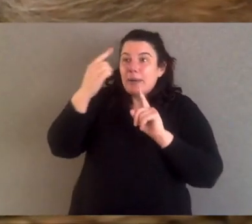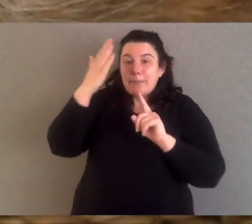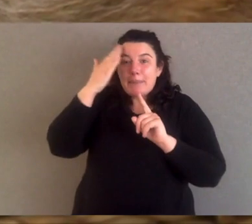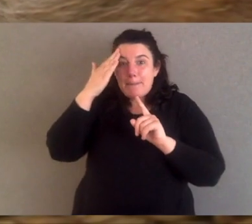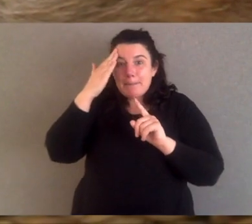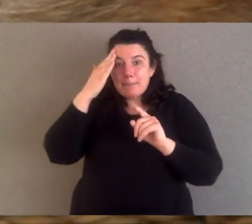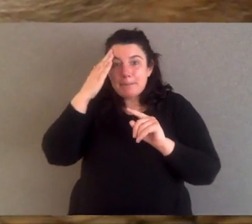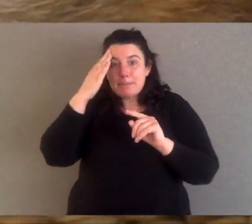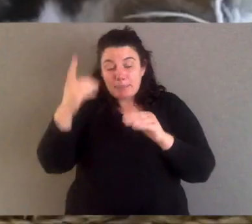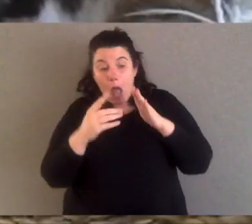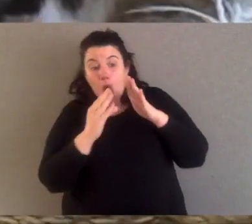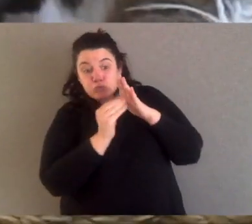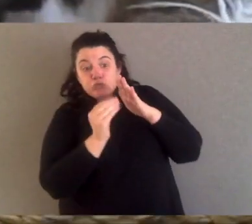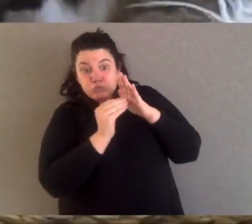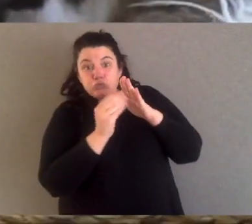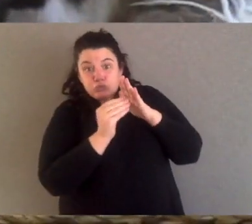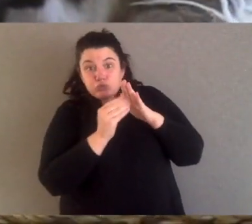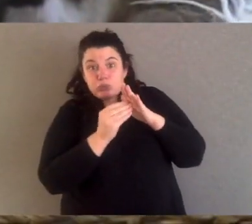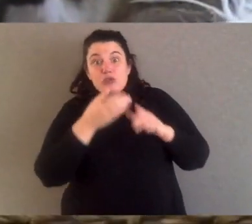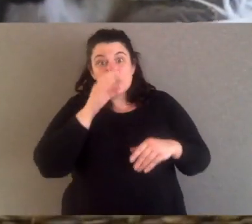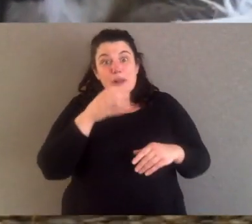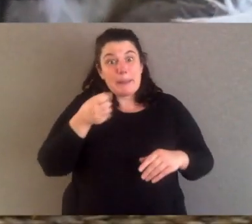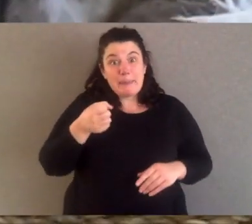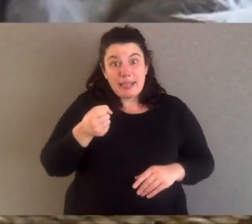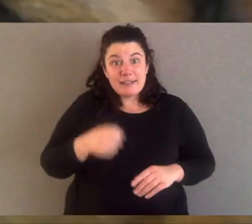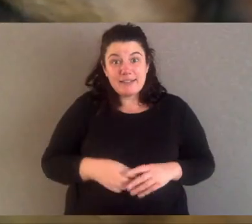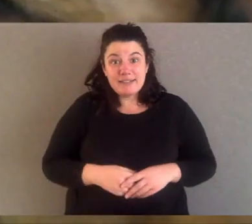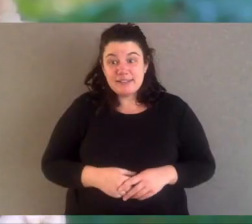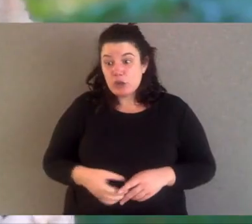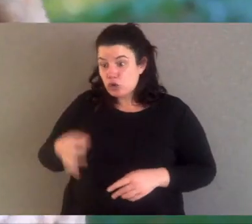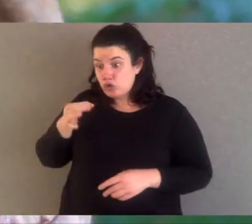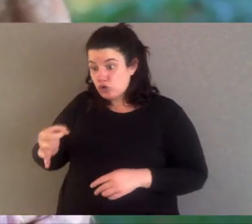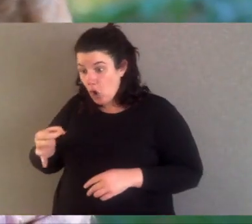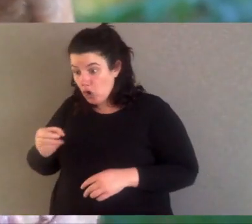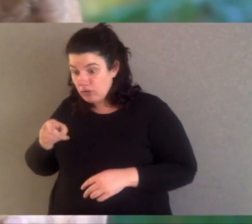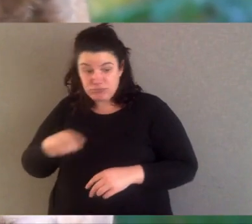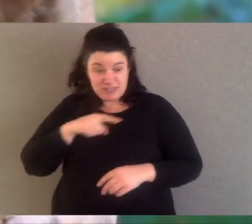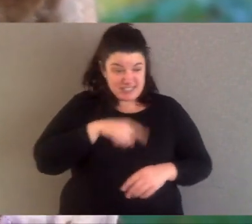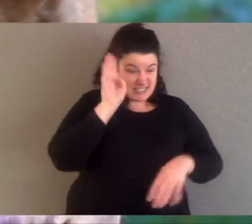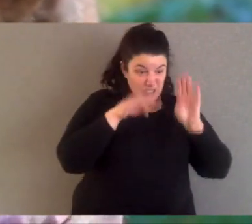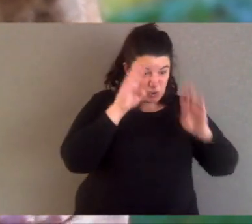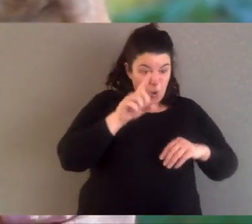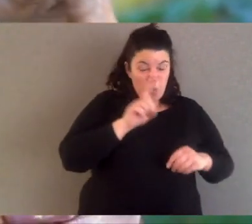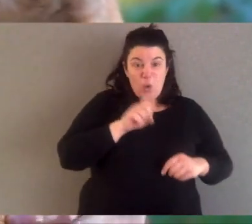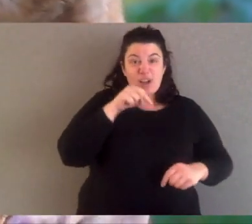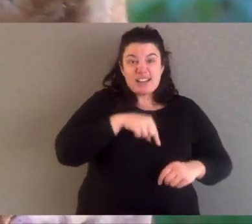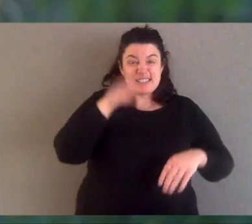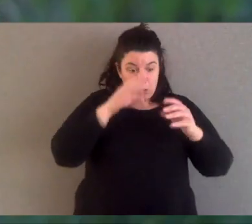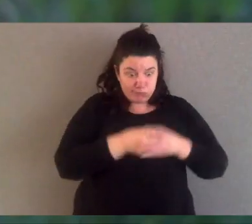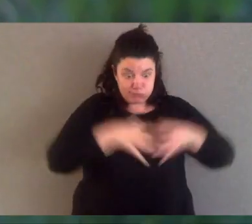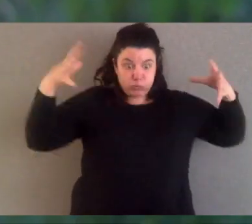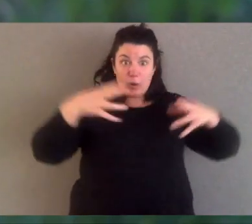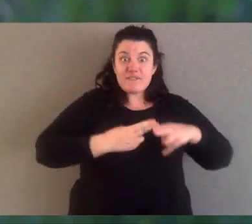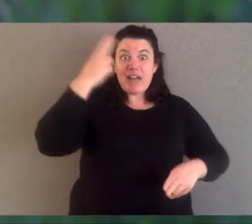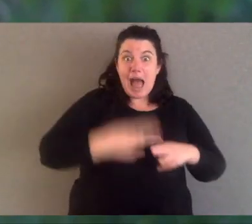Now the difference between domestic dogs and dingoes is dingoes grow up so much faster and in the wild you need to because you're vulnerable